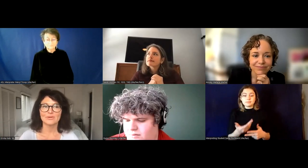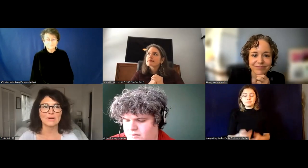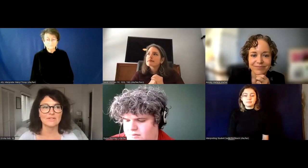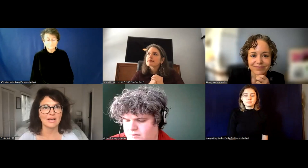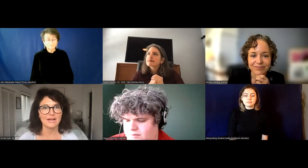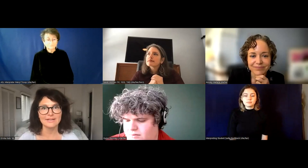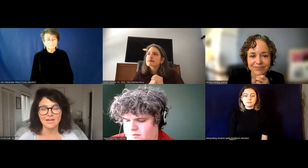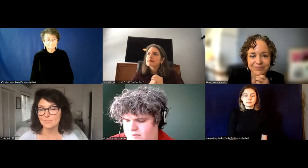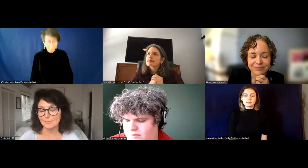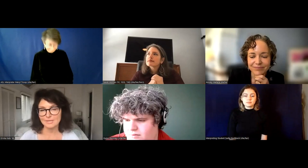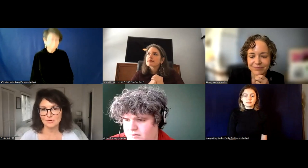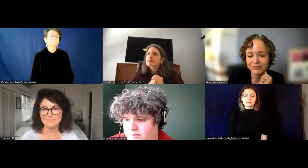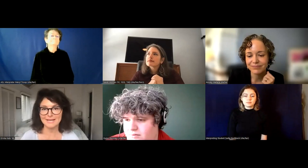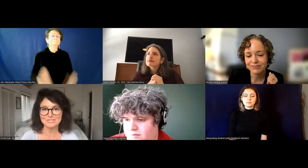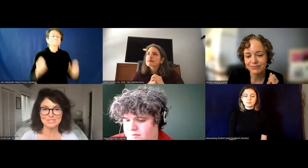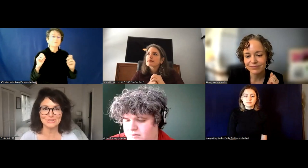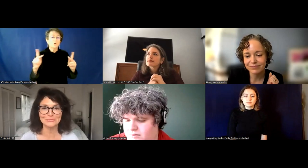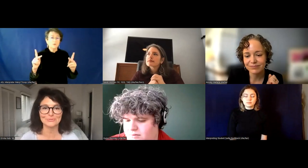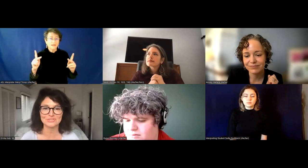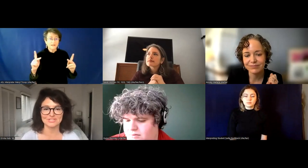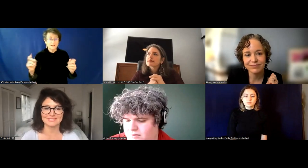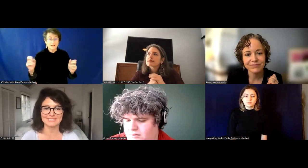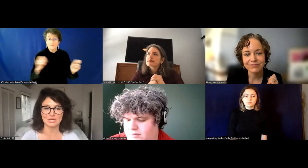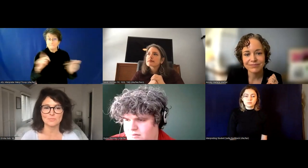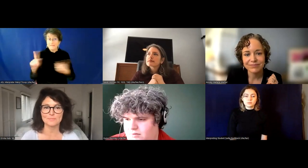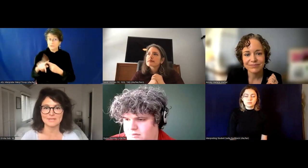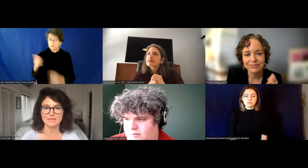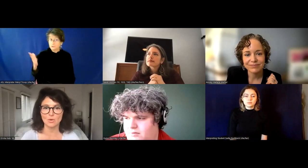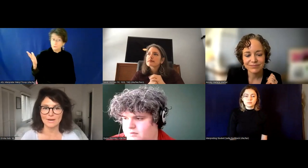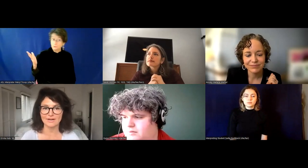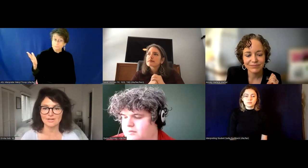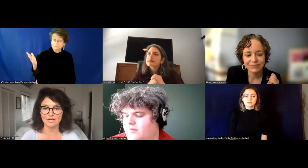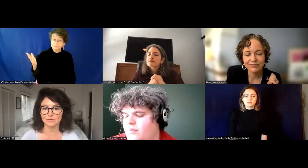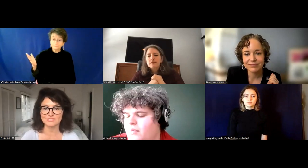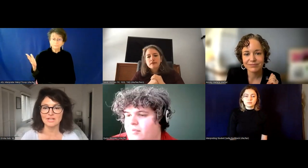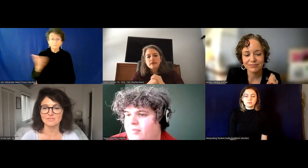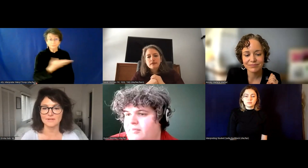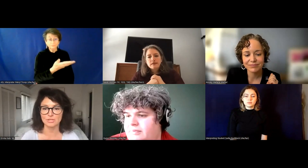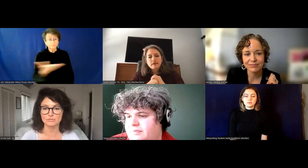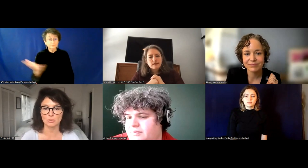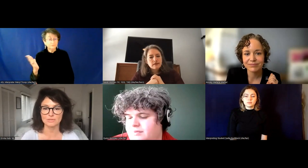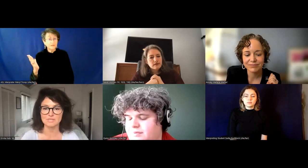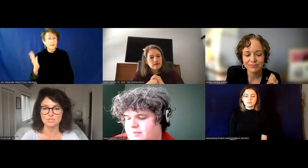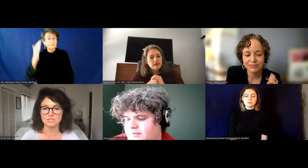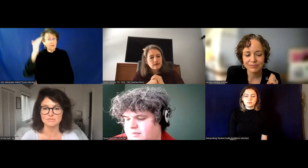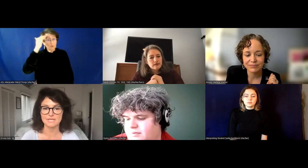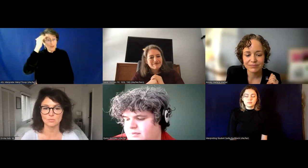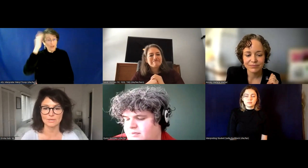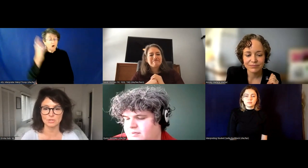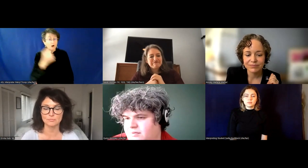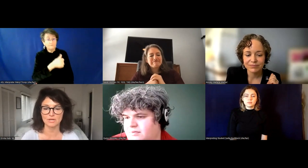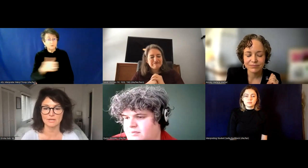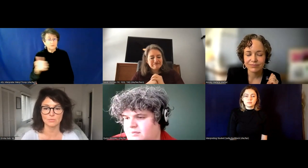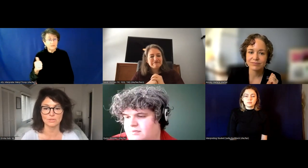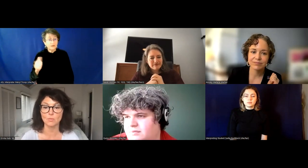Okay. Well, I, um, I'm going to bring it back to you, which is, you know, be aware of yourself and your own assumptions and